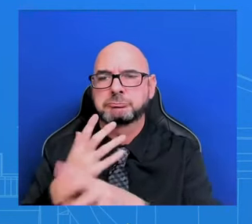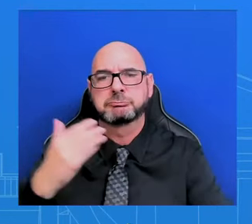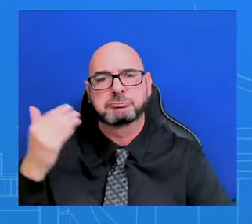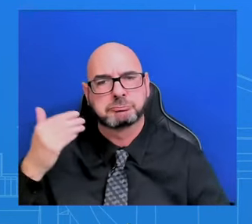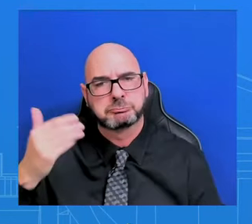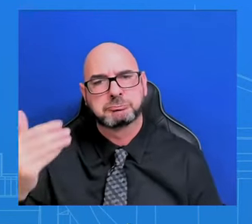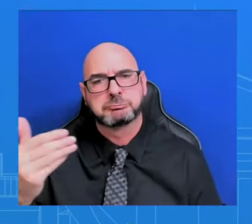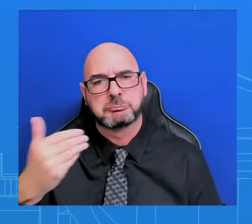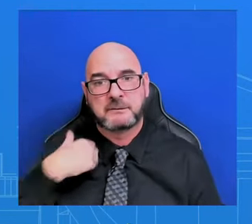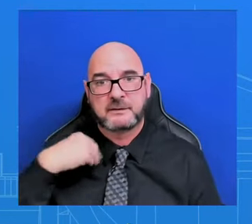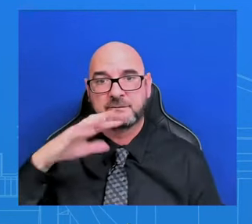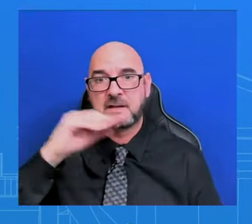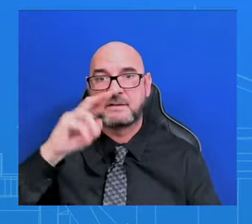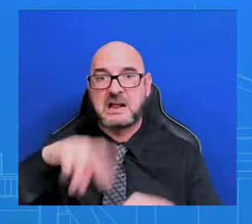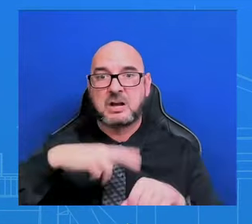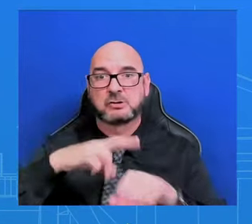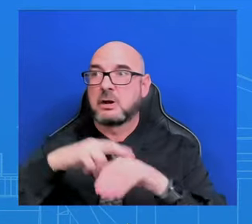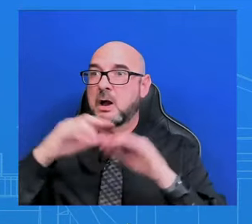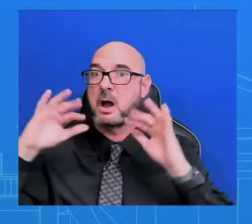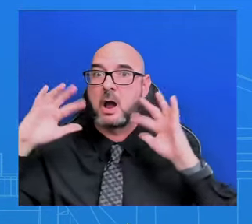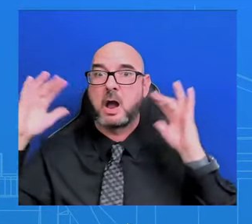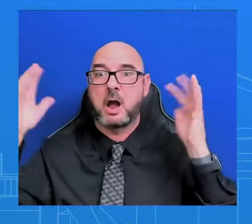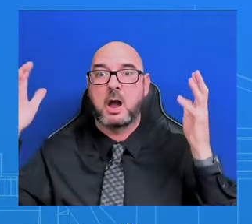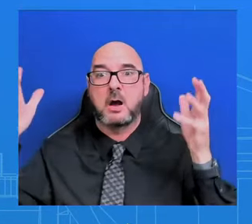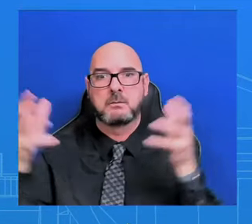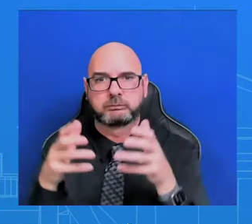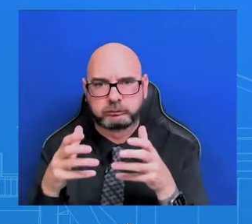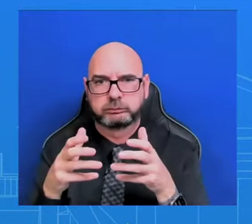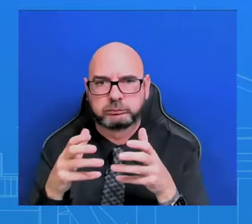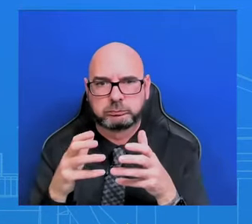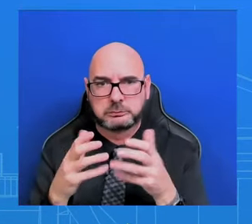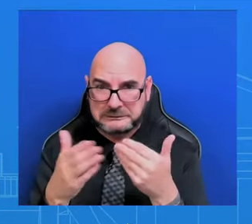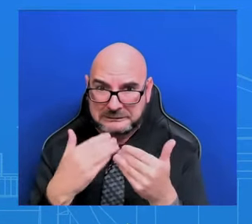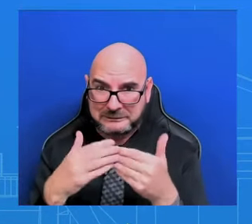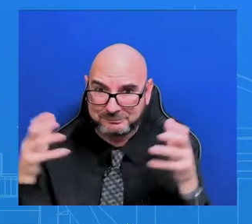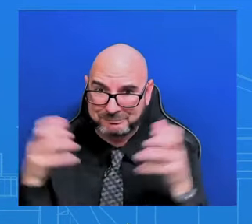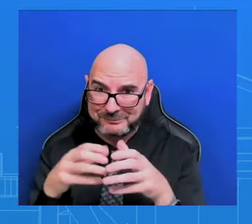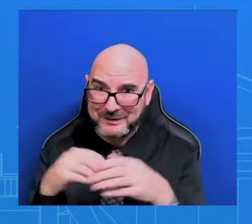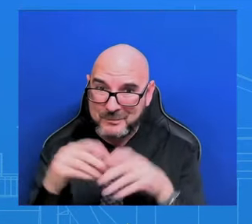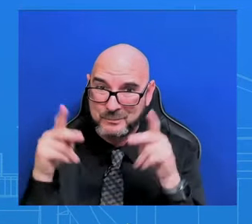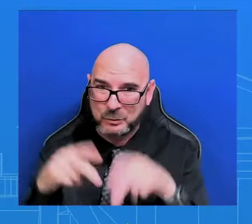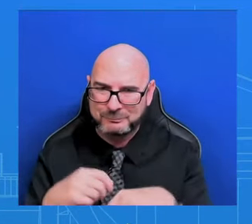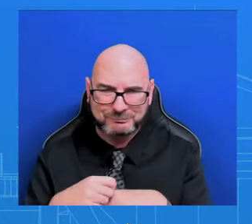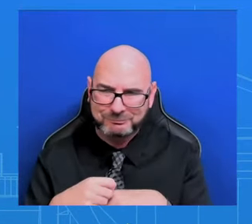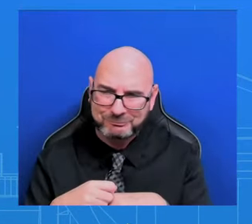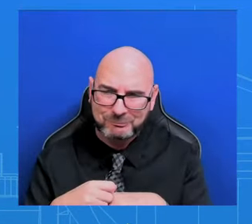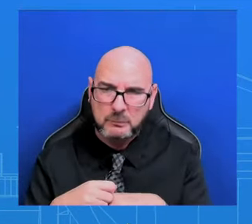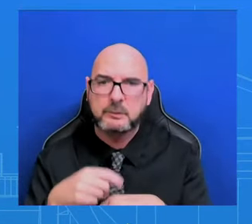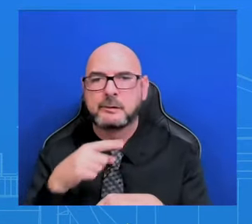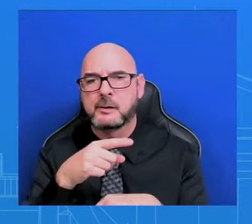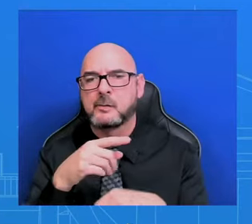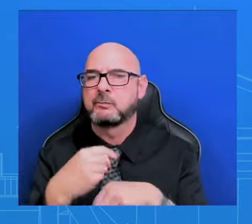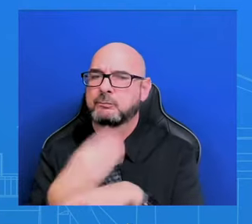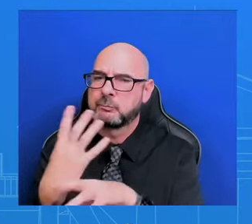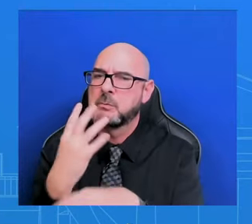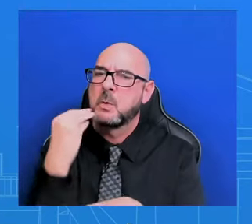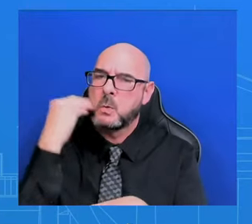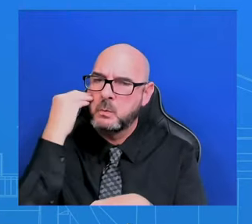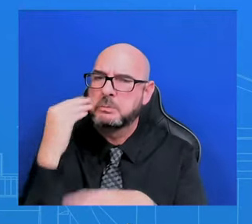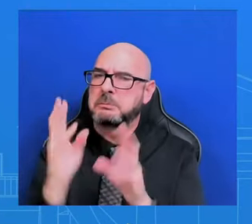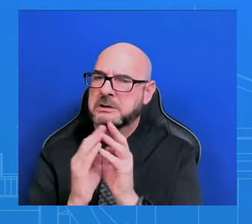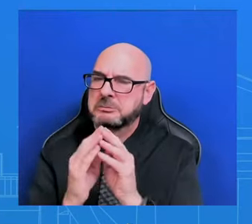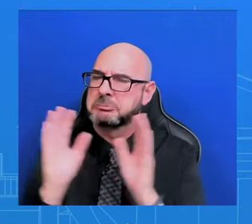difficult, so this one was another virtual one, and I understand that he took it from home. I don't have anything on, I certainly wouldn't be in a position to speak to his